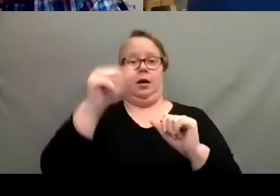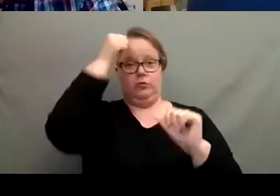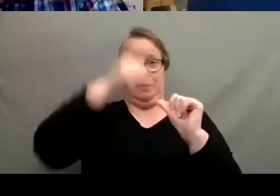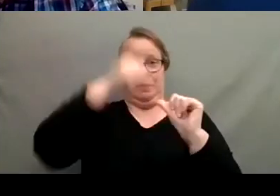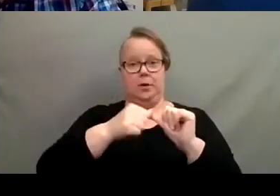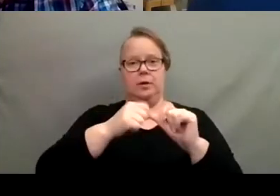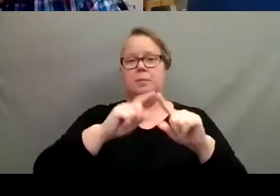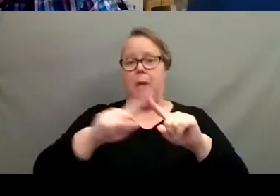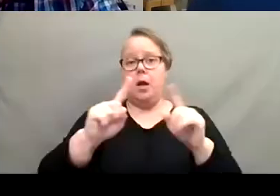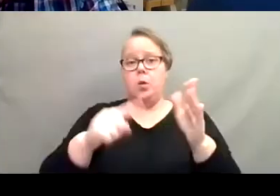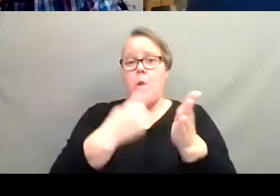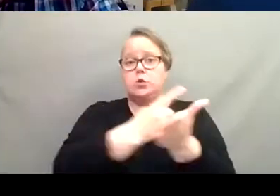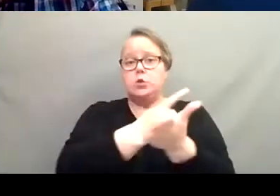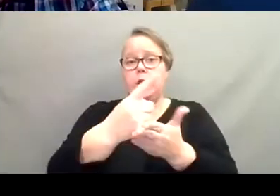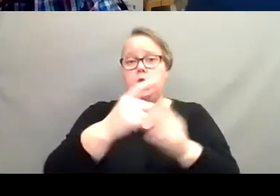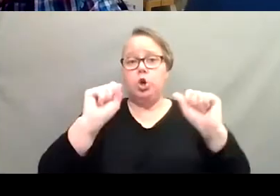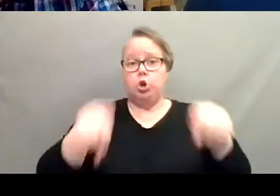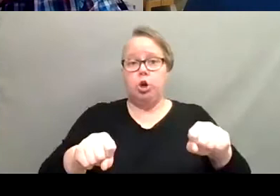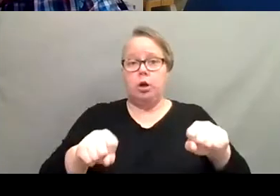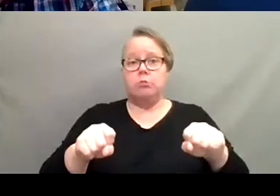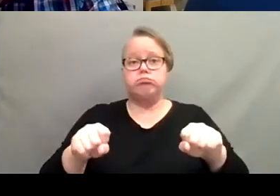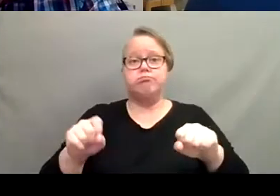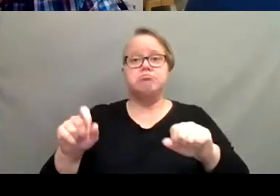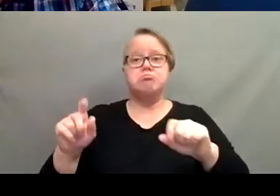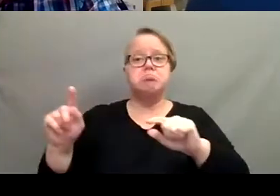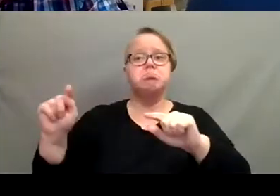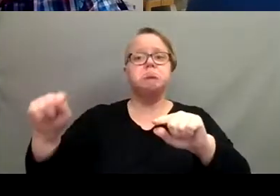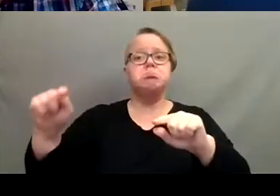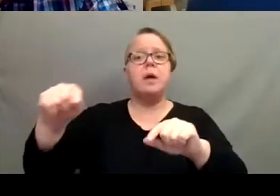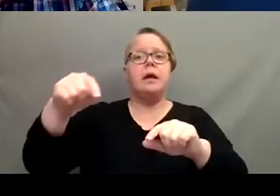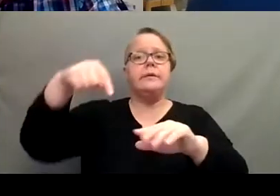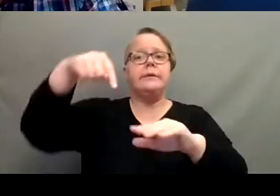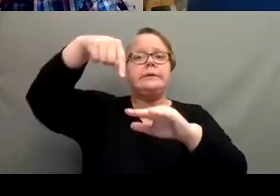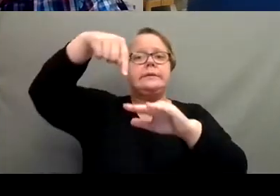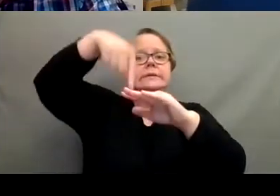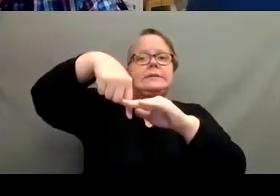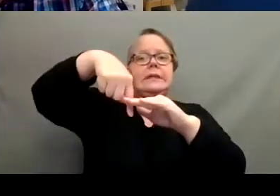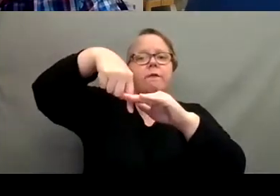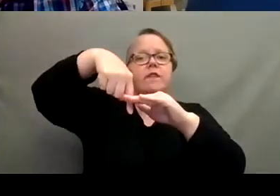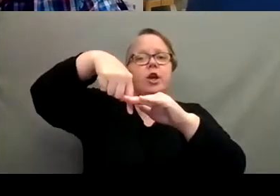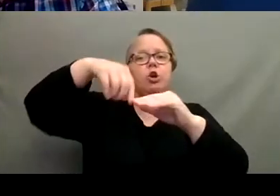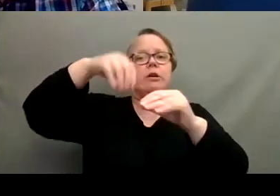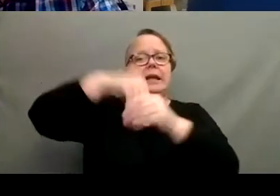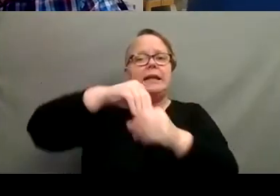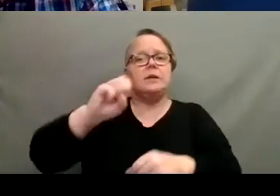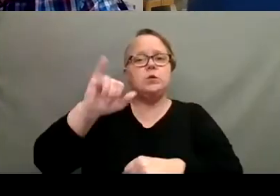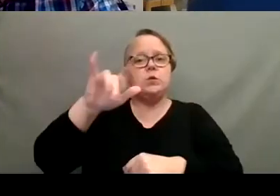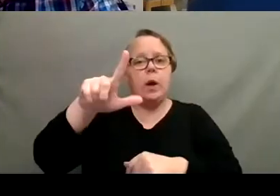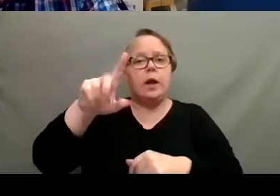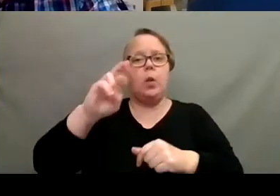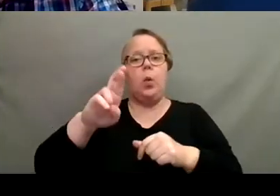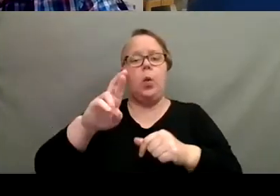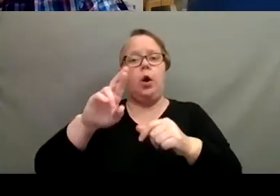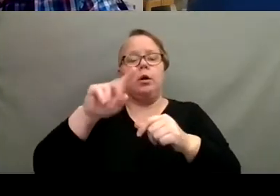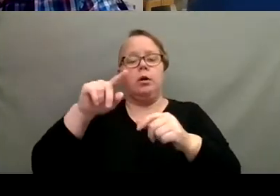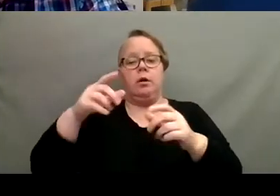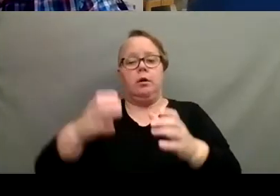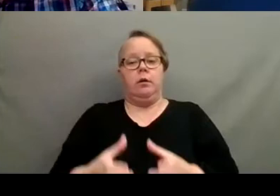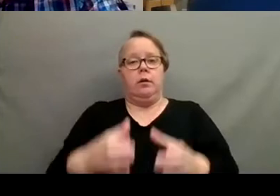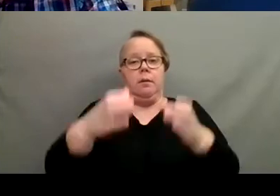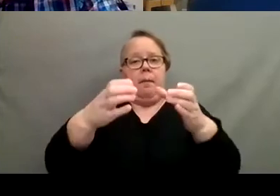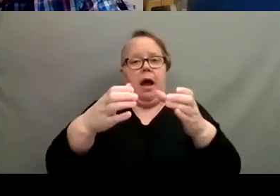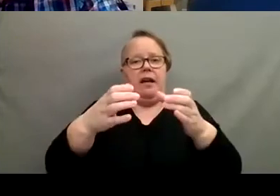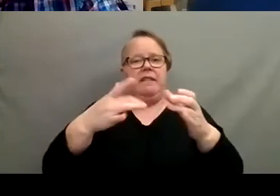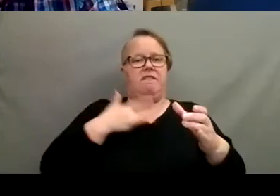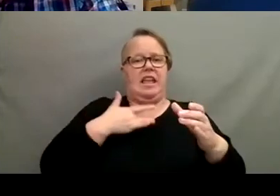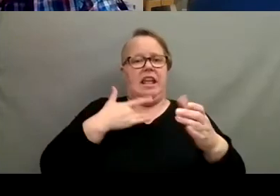once a week you could go around and stick your finger in the top of the soil, stick your finger on the bottom of the pot, lift it up, feel how